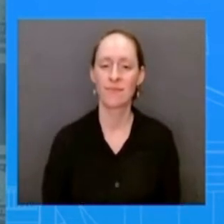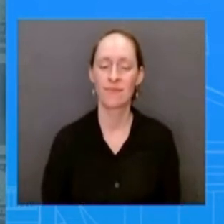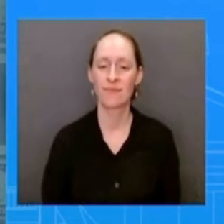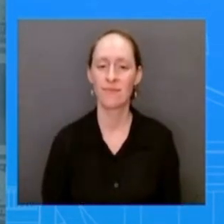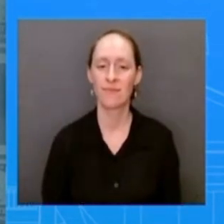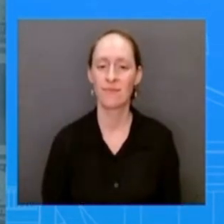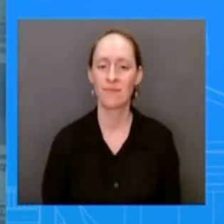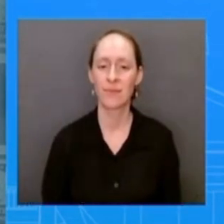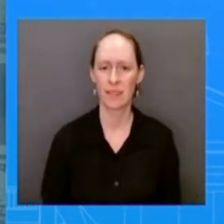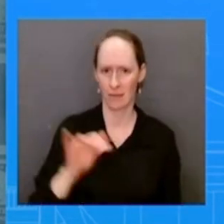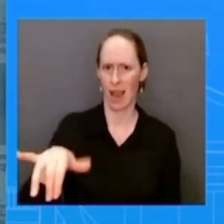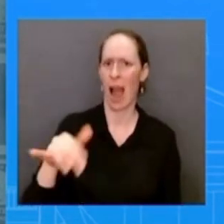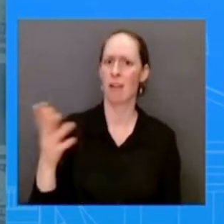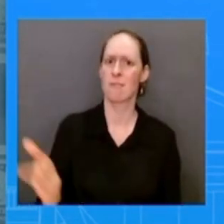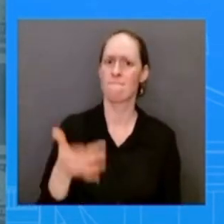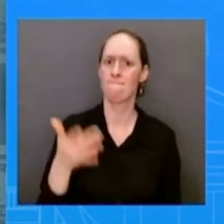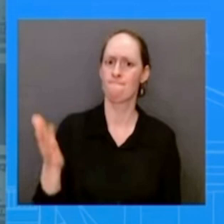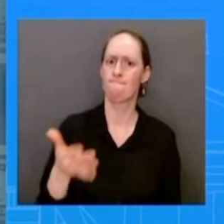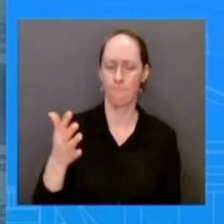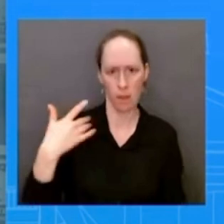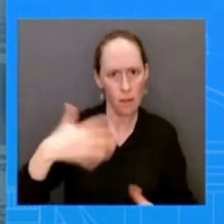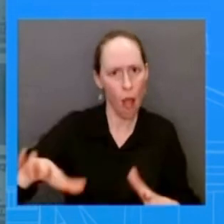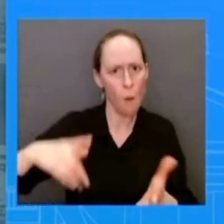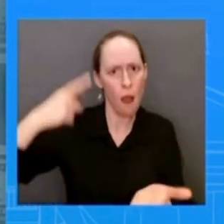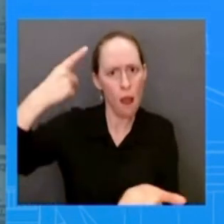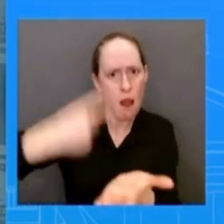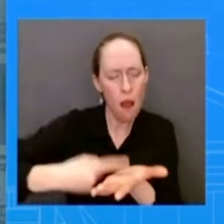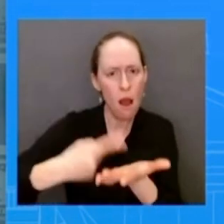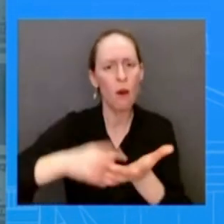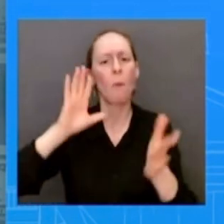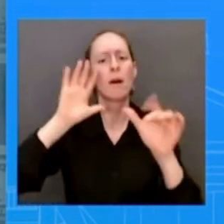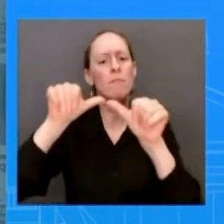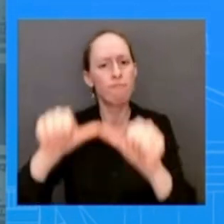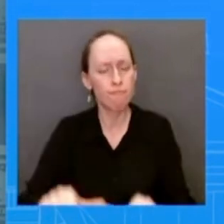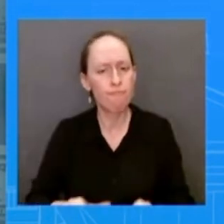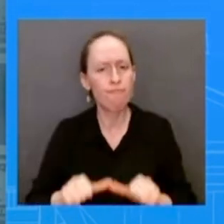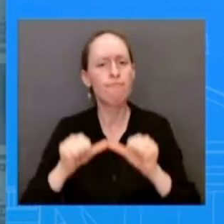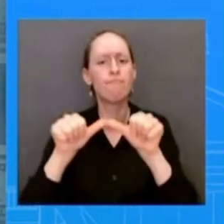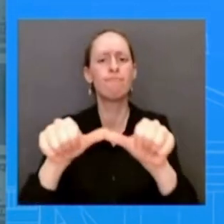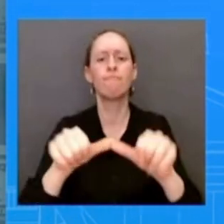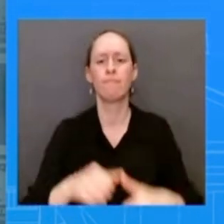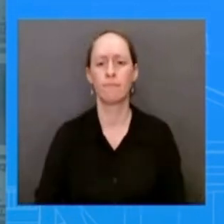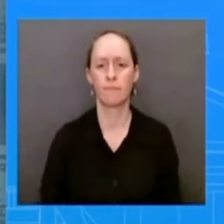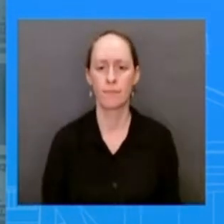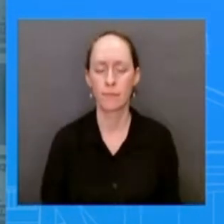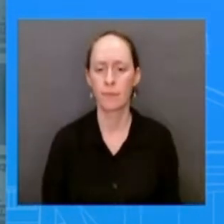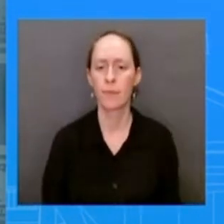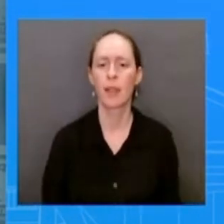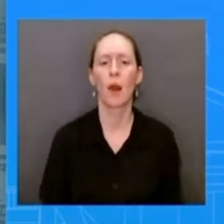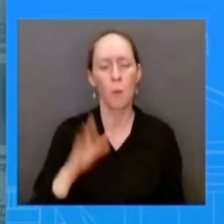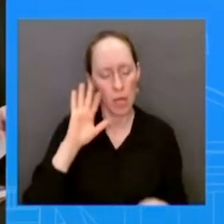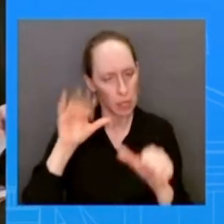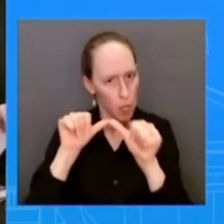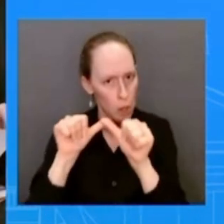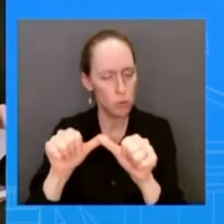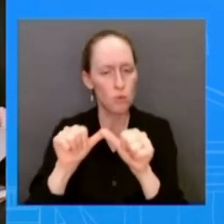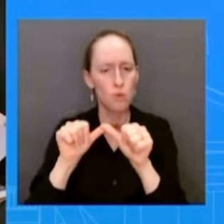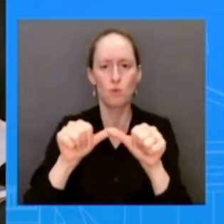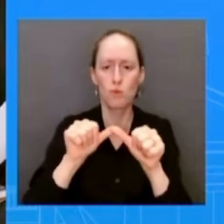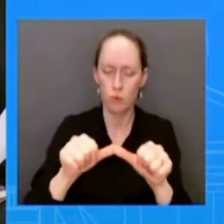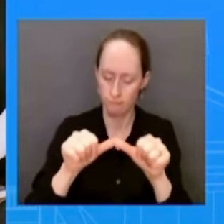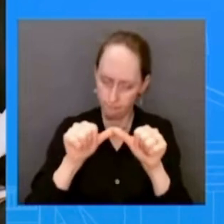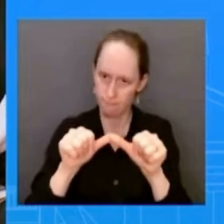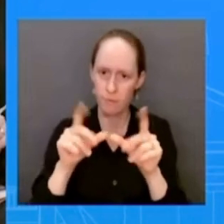going to continue to do that those coordination and uh and we're going to continue to do everything that we can uh to secure the border these individuals were